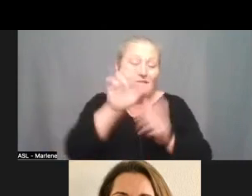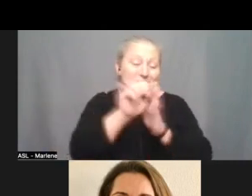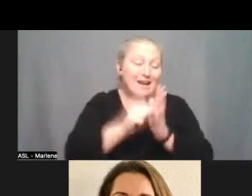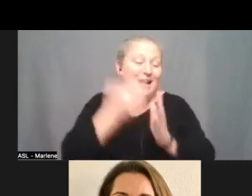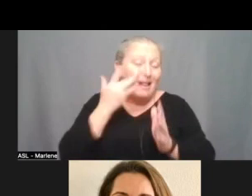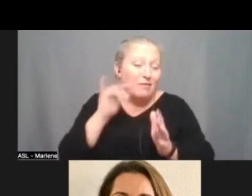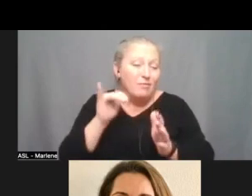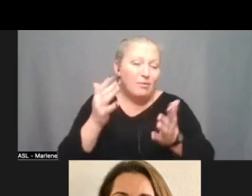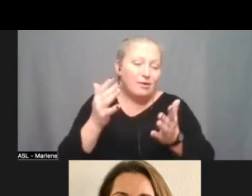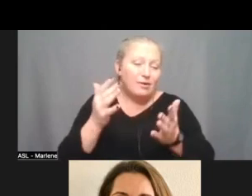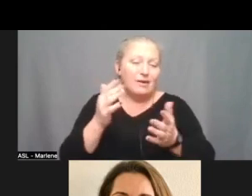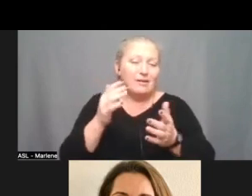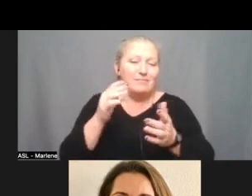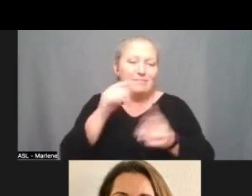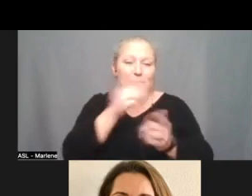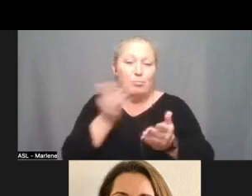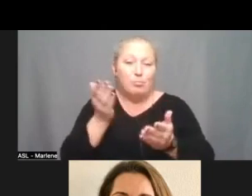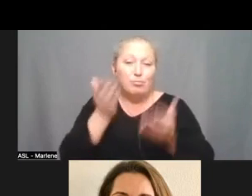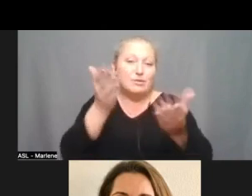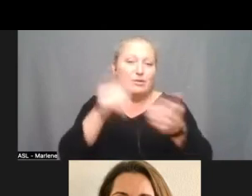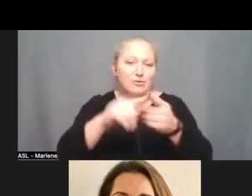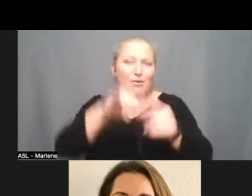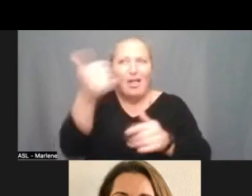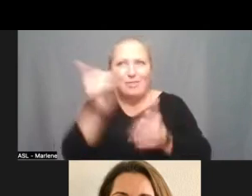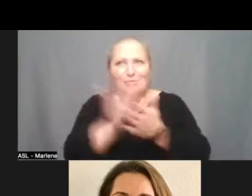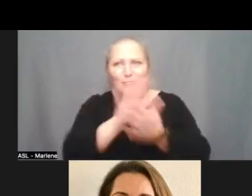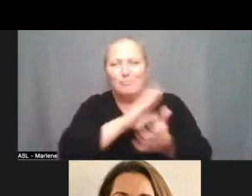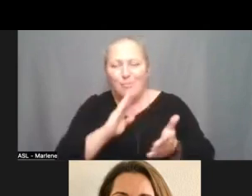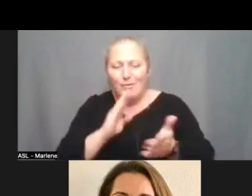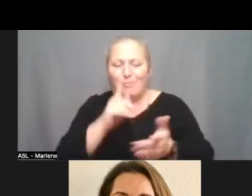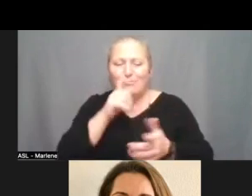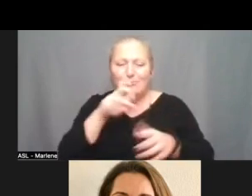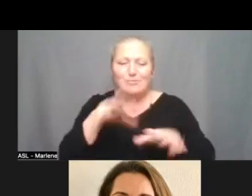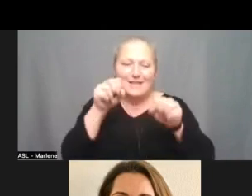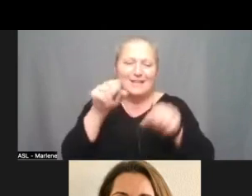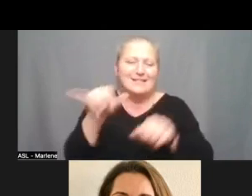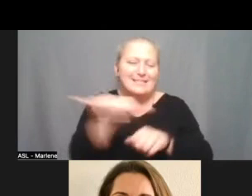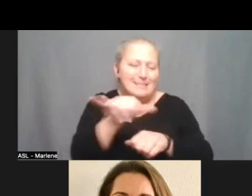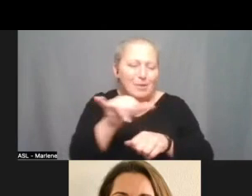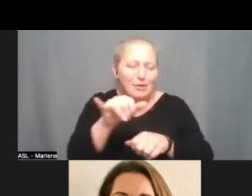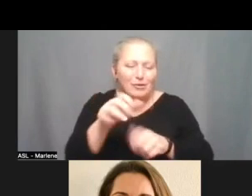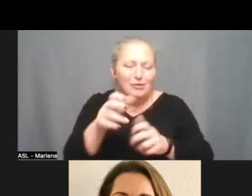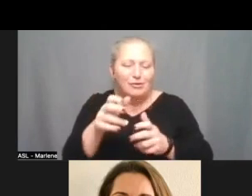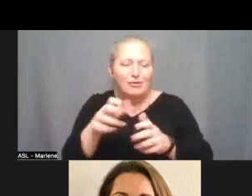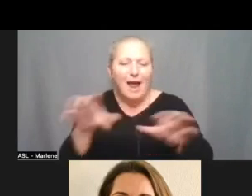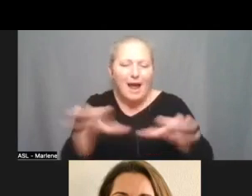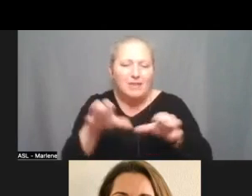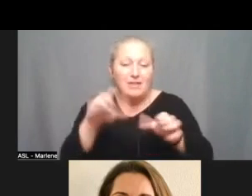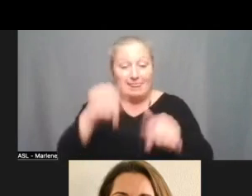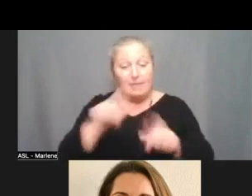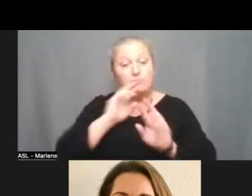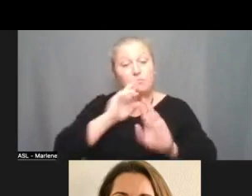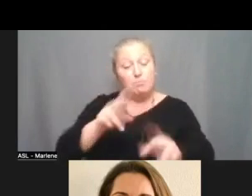presenting to other school boards tonight who are taking similar action. But what this report indicates, and the